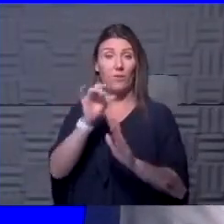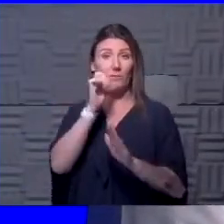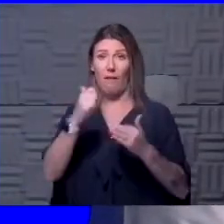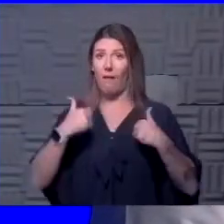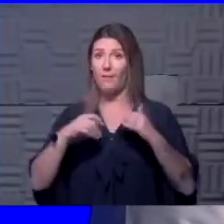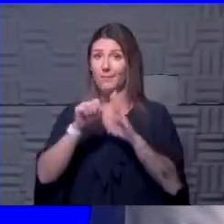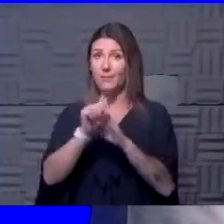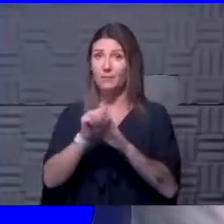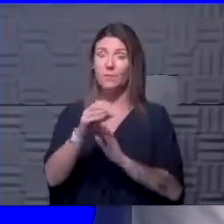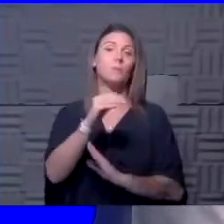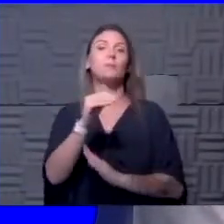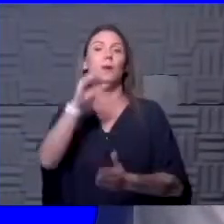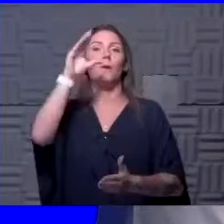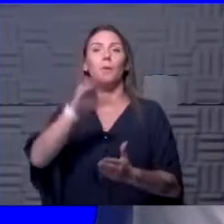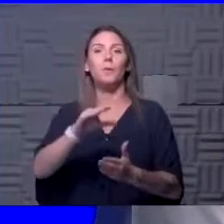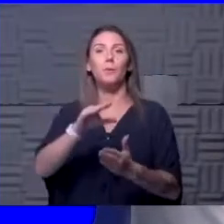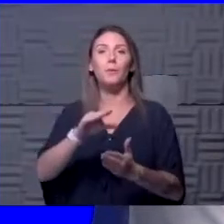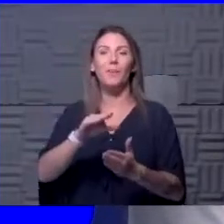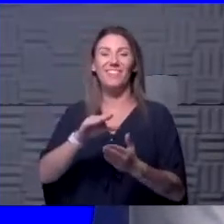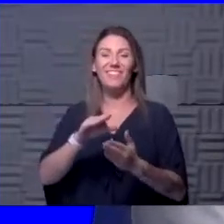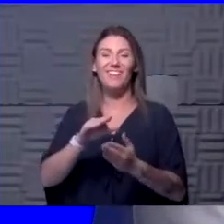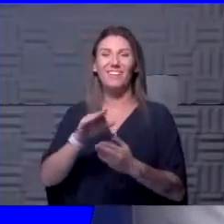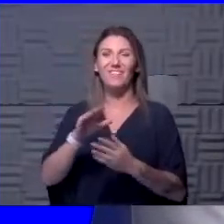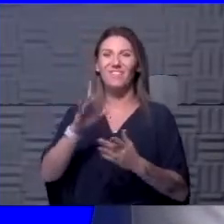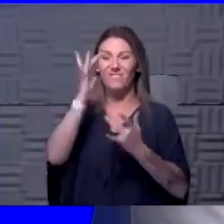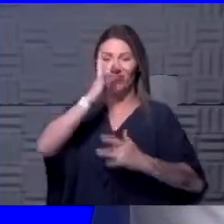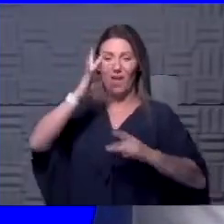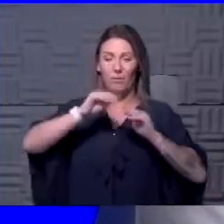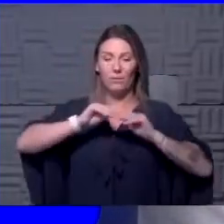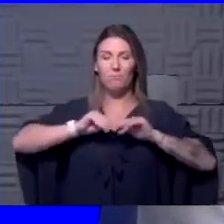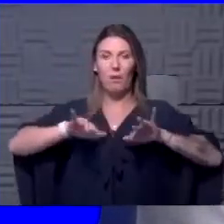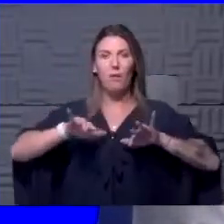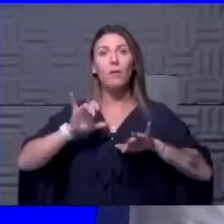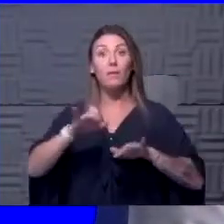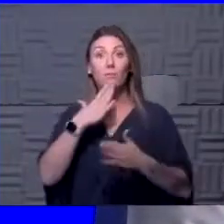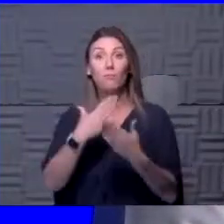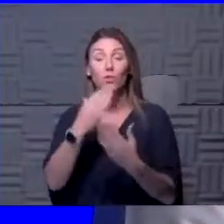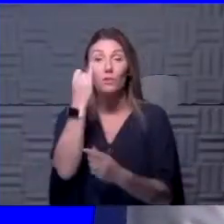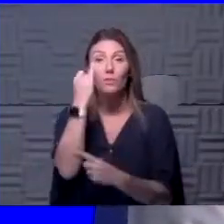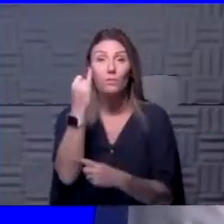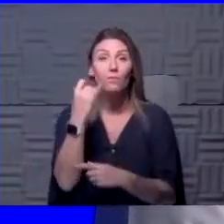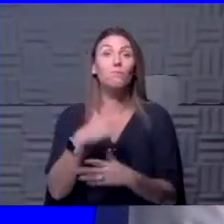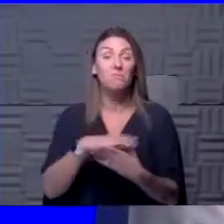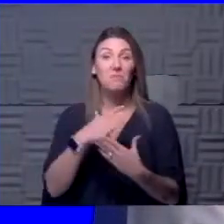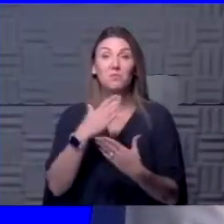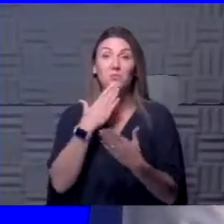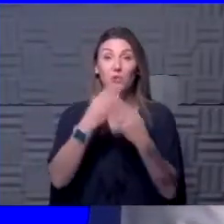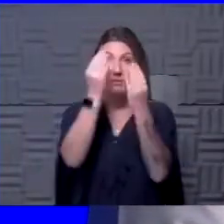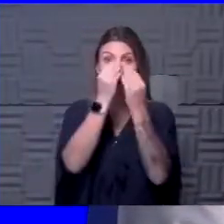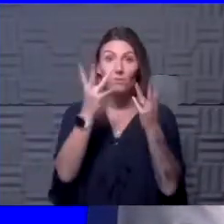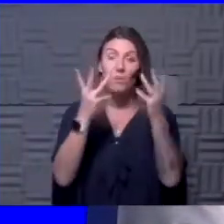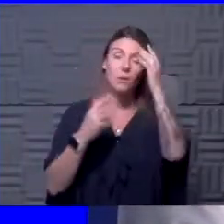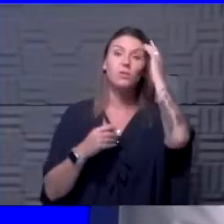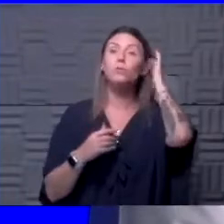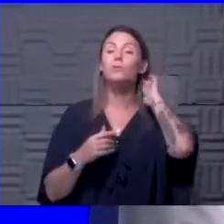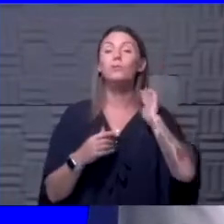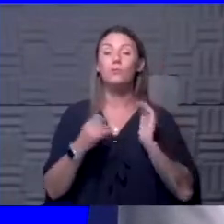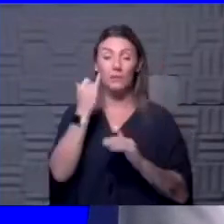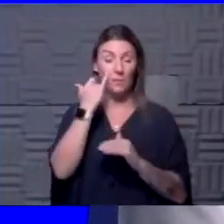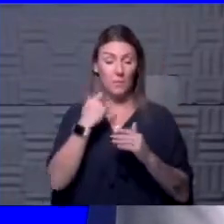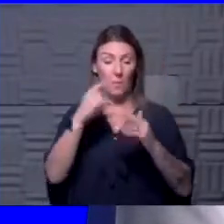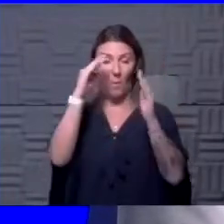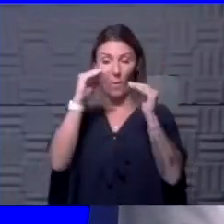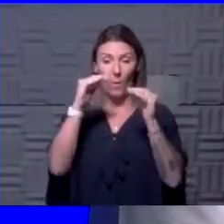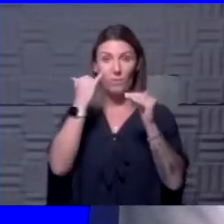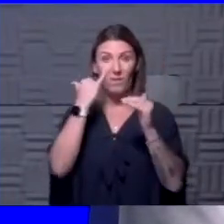symptoms and they had a reduced viral load. So that is good information. We would hope that if you have had it, you don't get